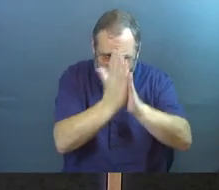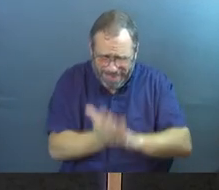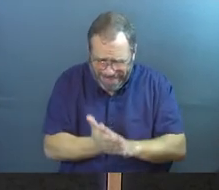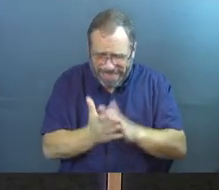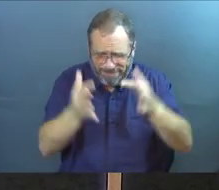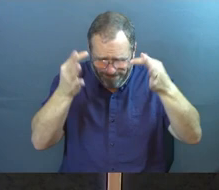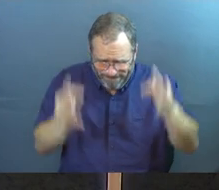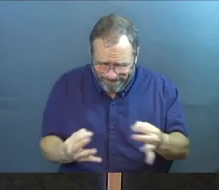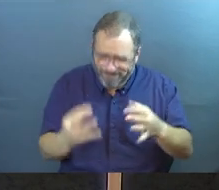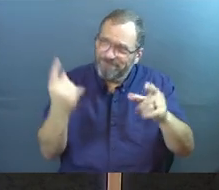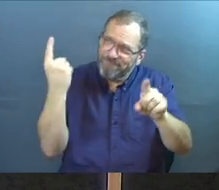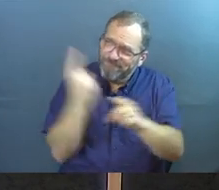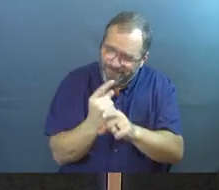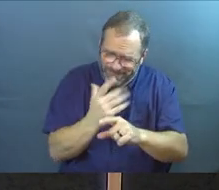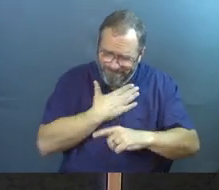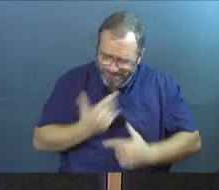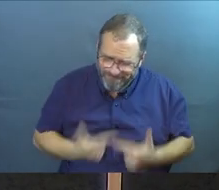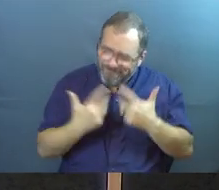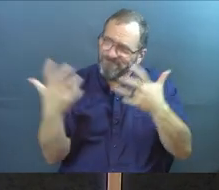thing into my life.